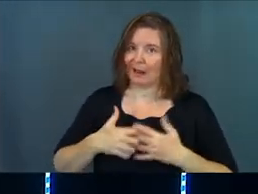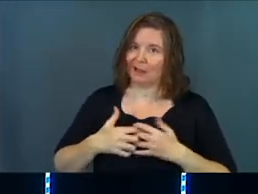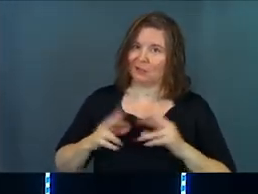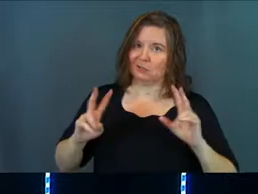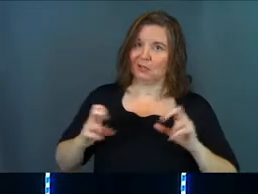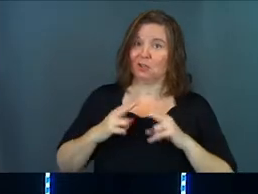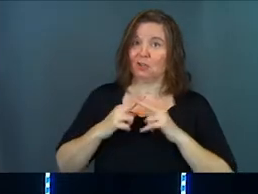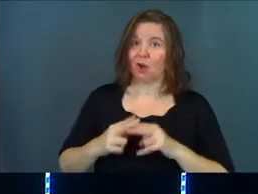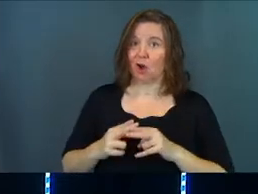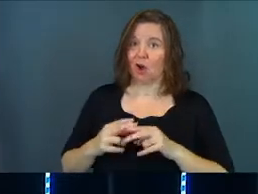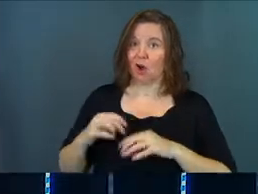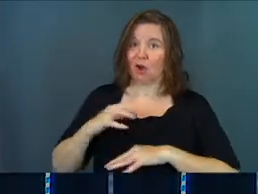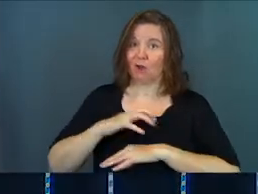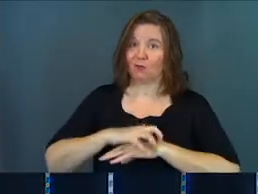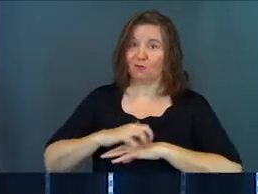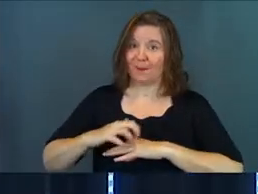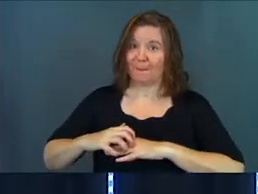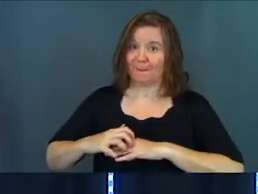It's called a grape.